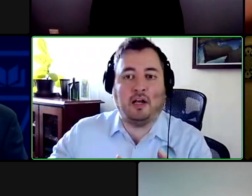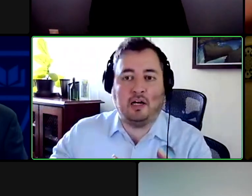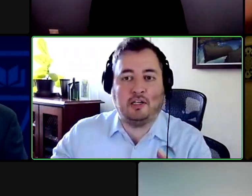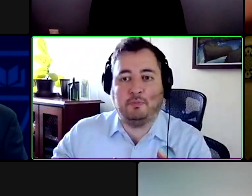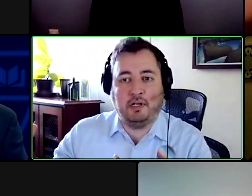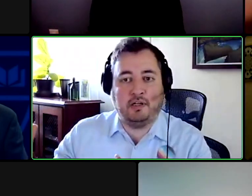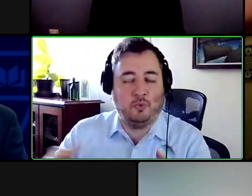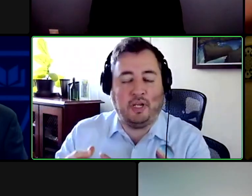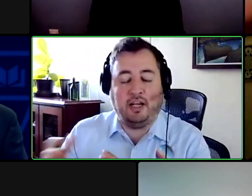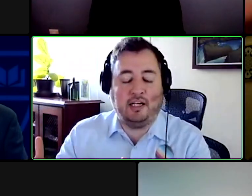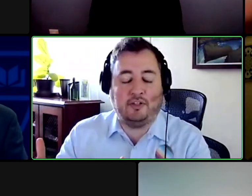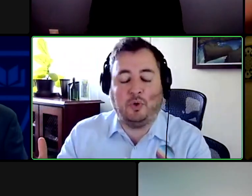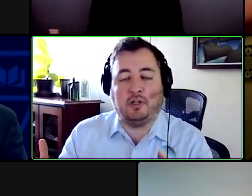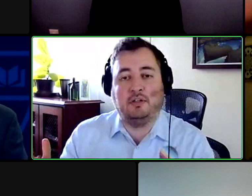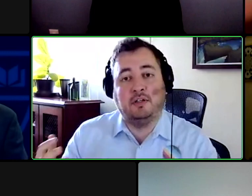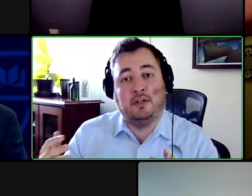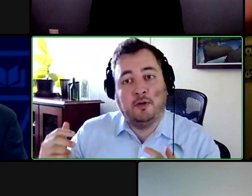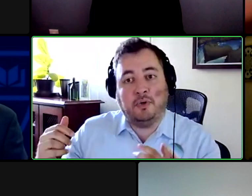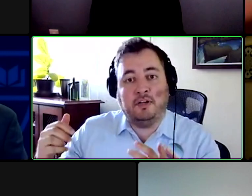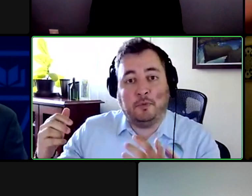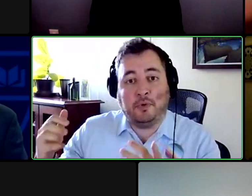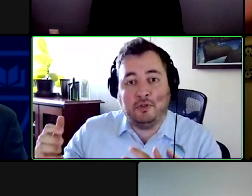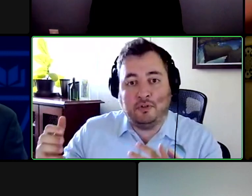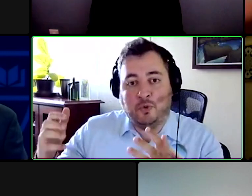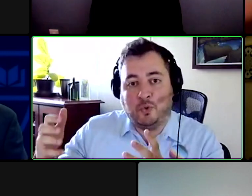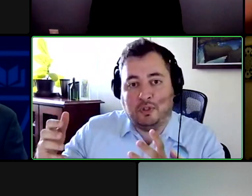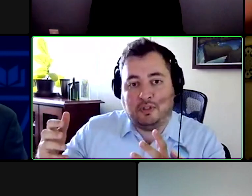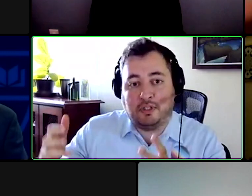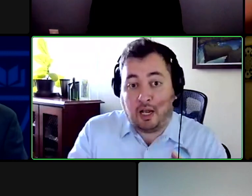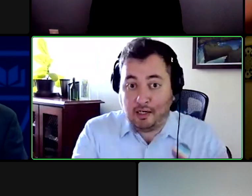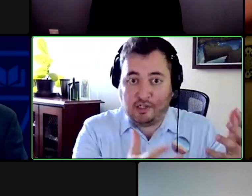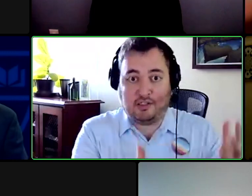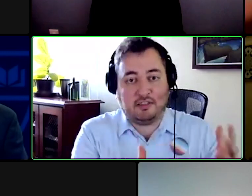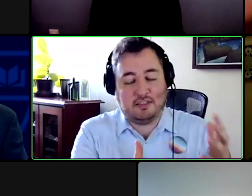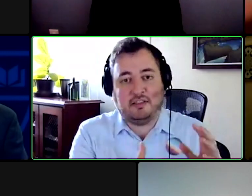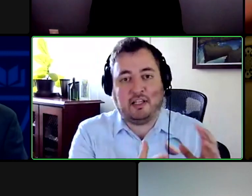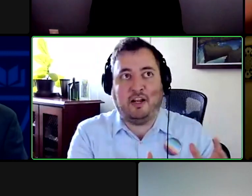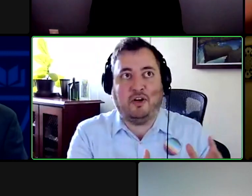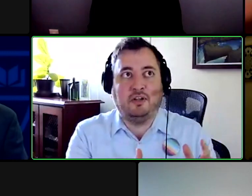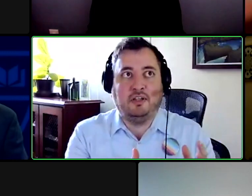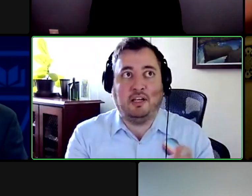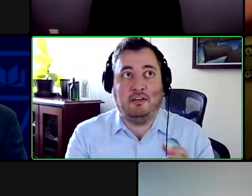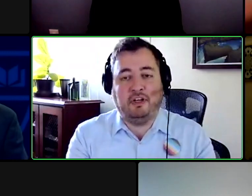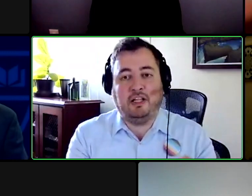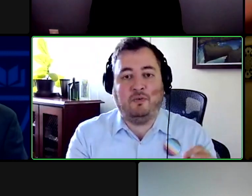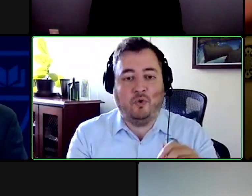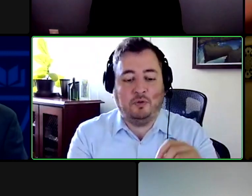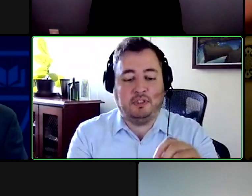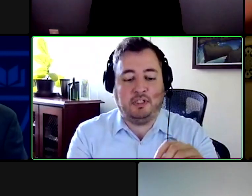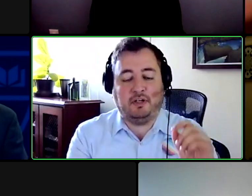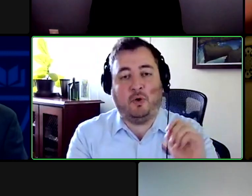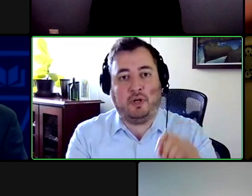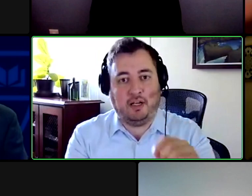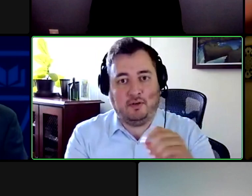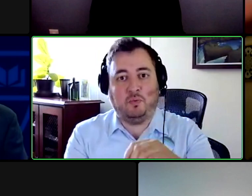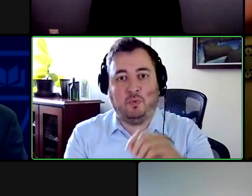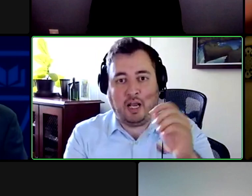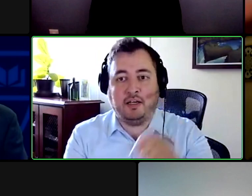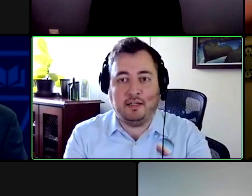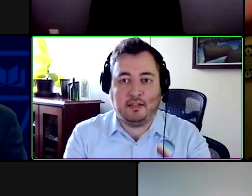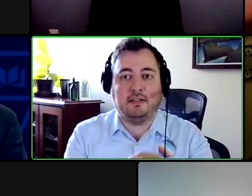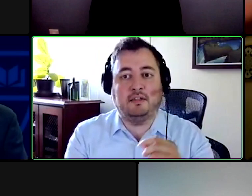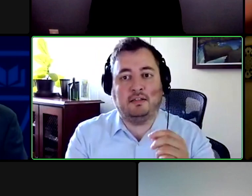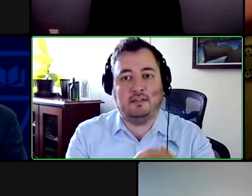you know with an unconscious patient who can't answer questions but if the person who is conscious and there can fill out forms to say okay